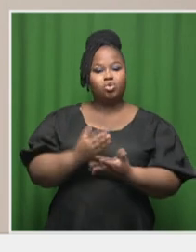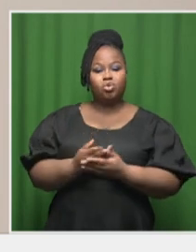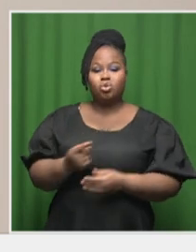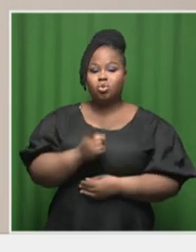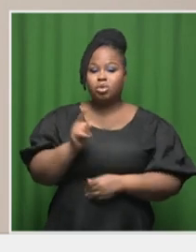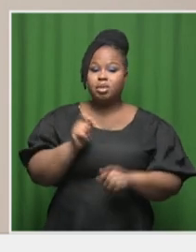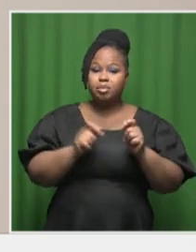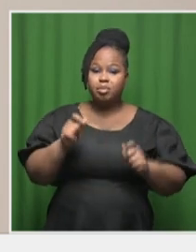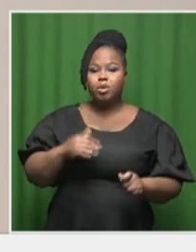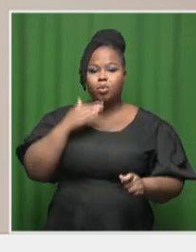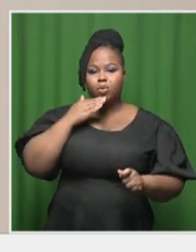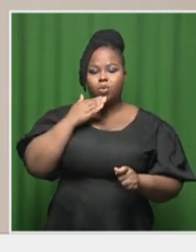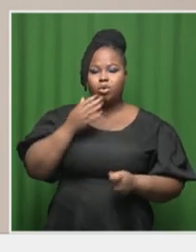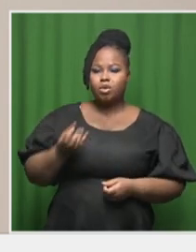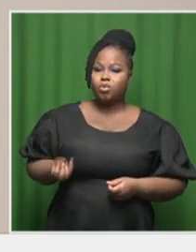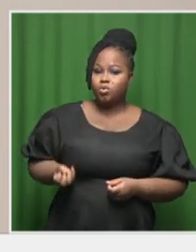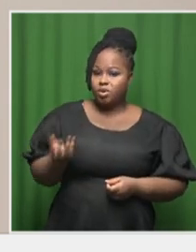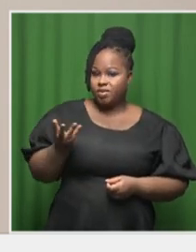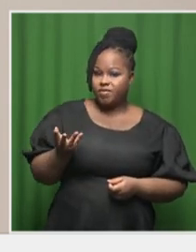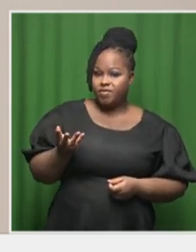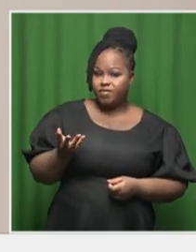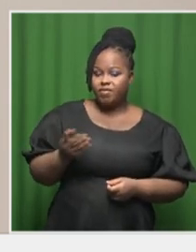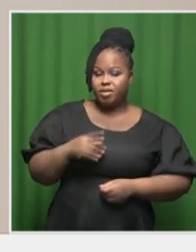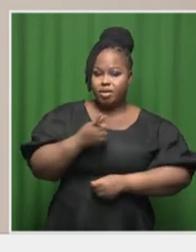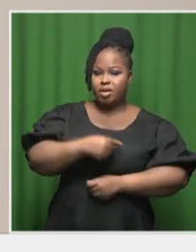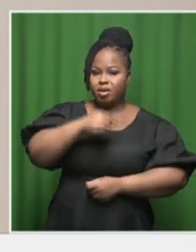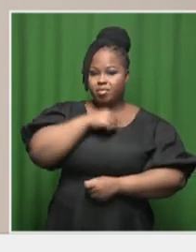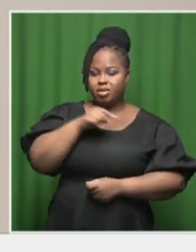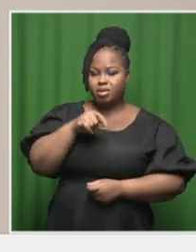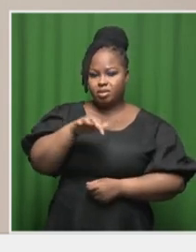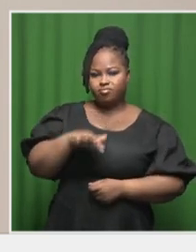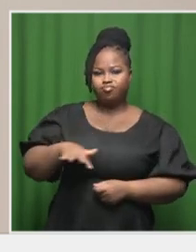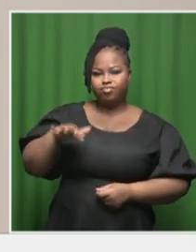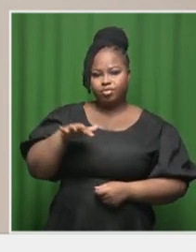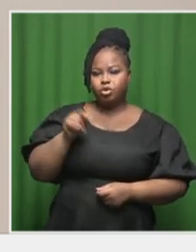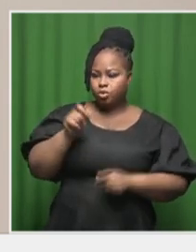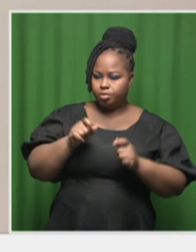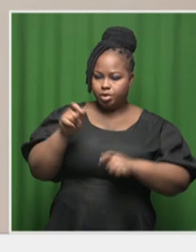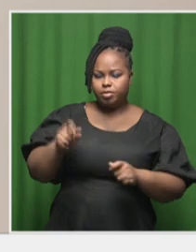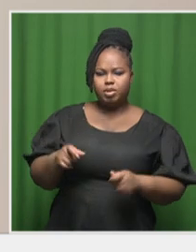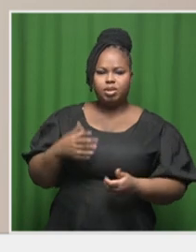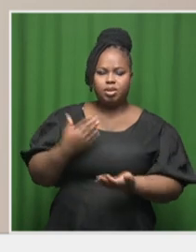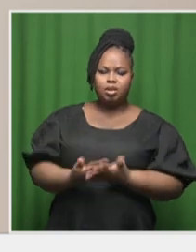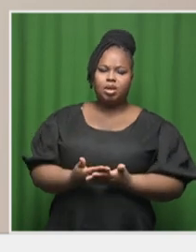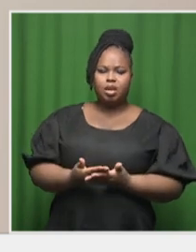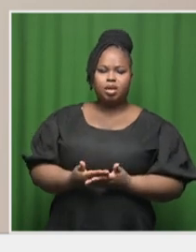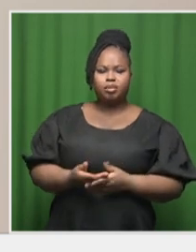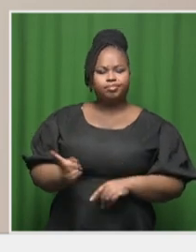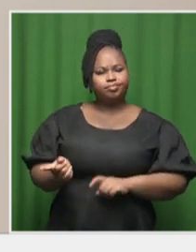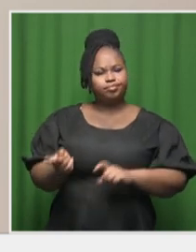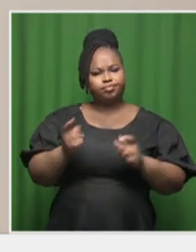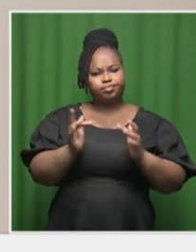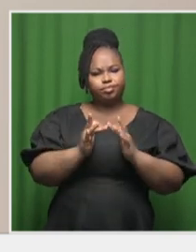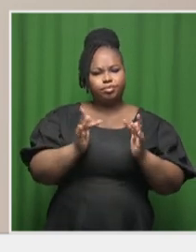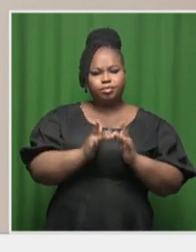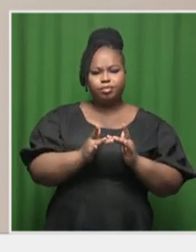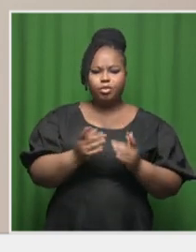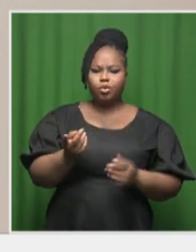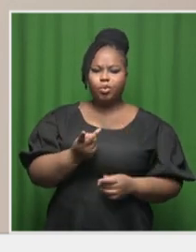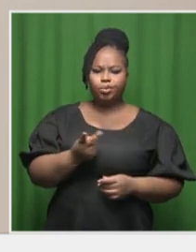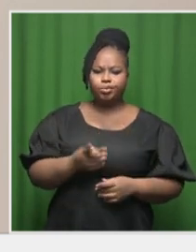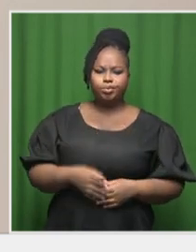that you then allocate that capacity to, those people, then they can come up onto the grid and connect.